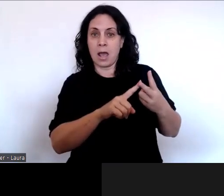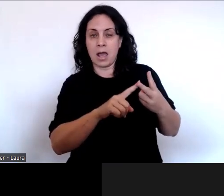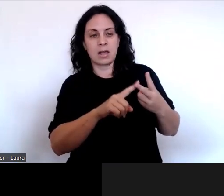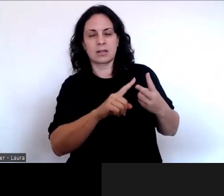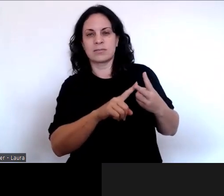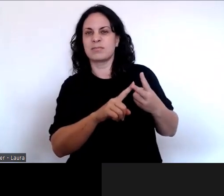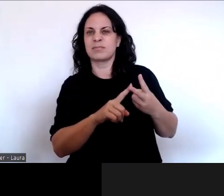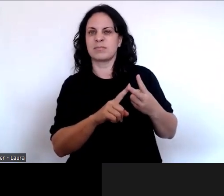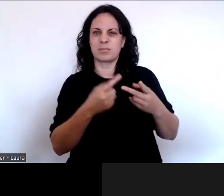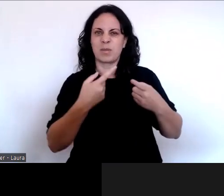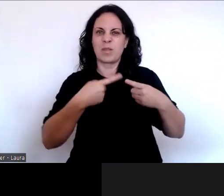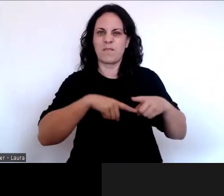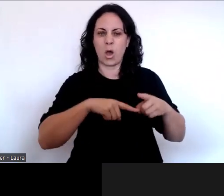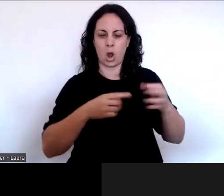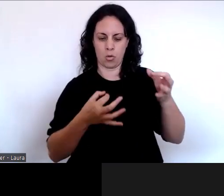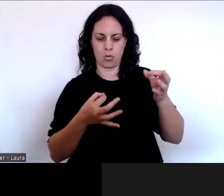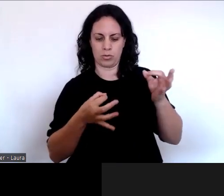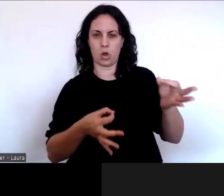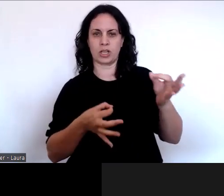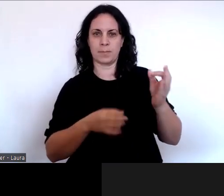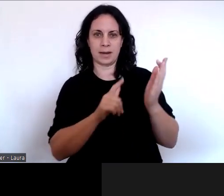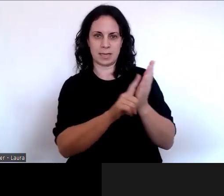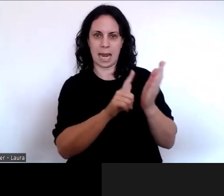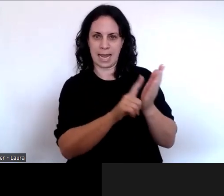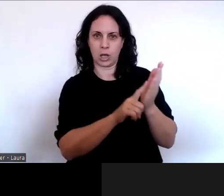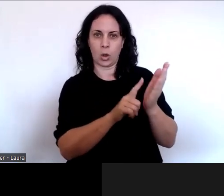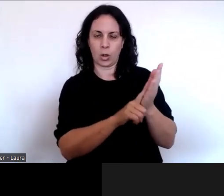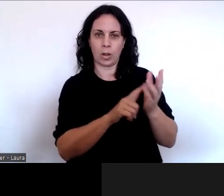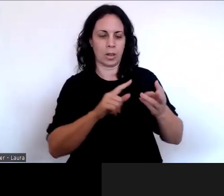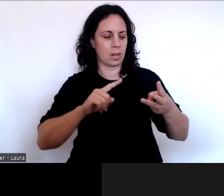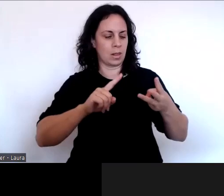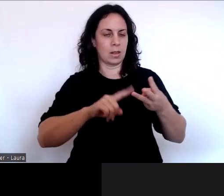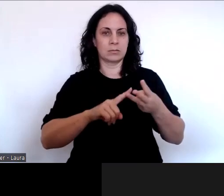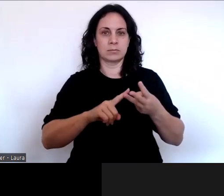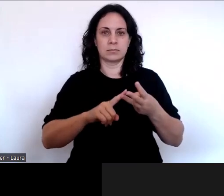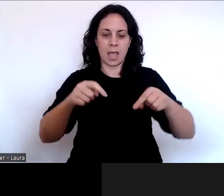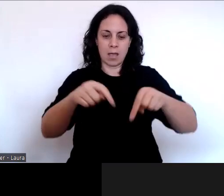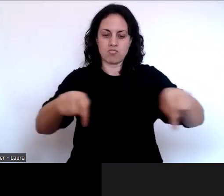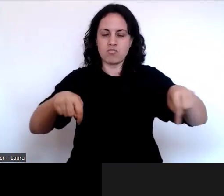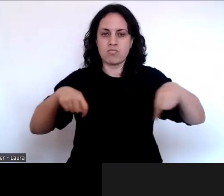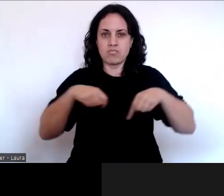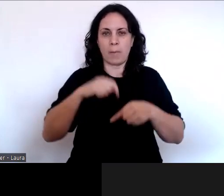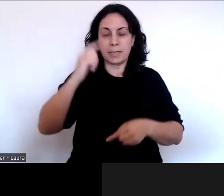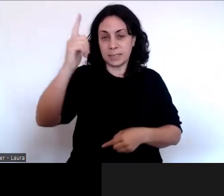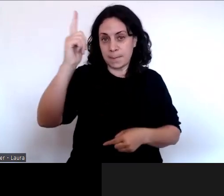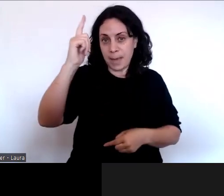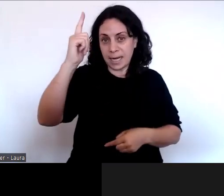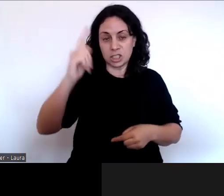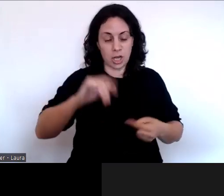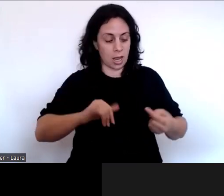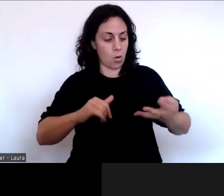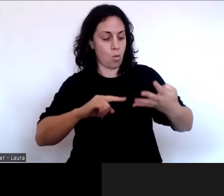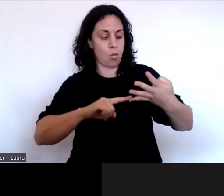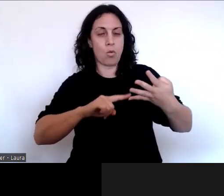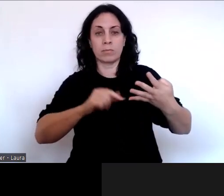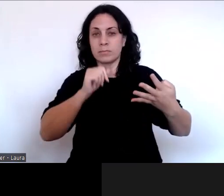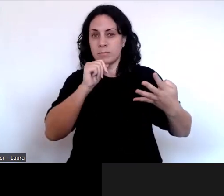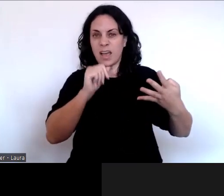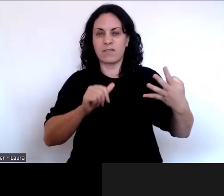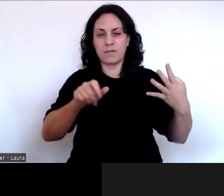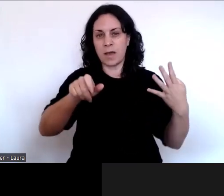enduring power of attorney, property manager. Another common situation is when a person has